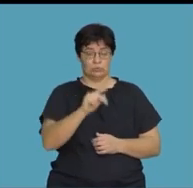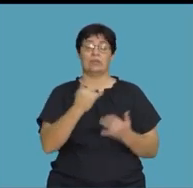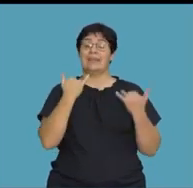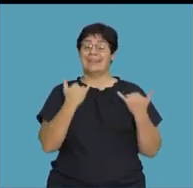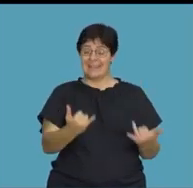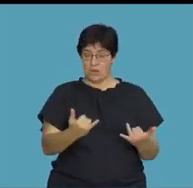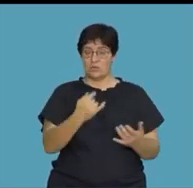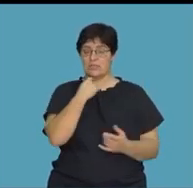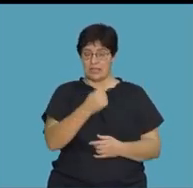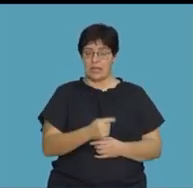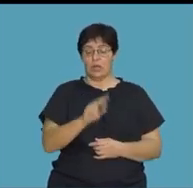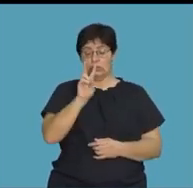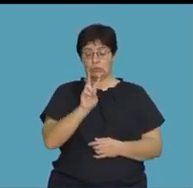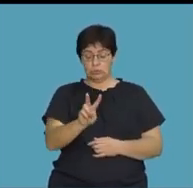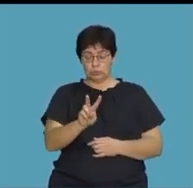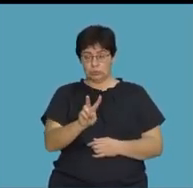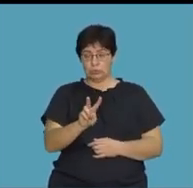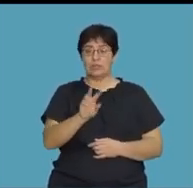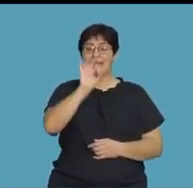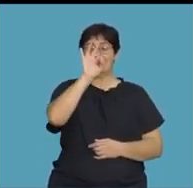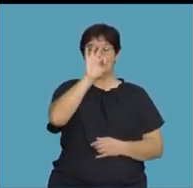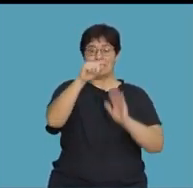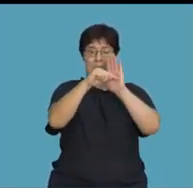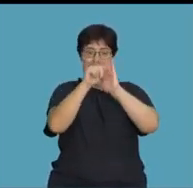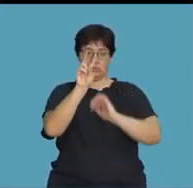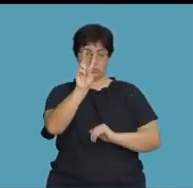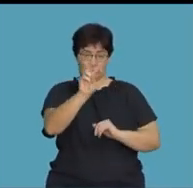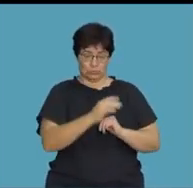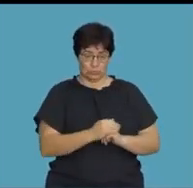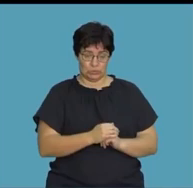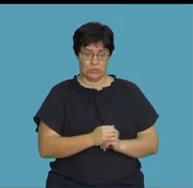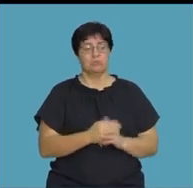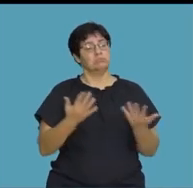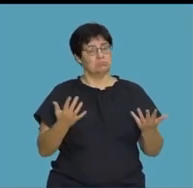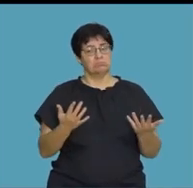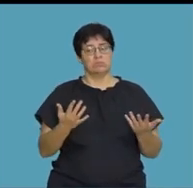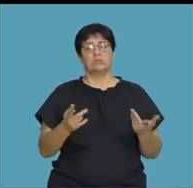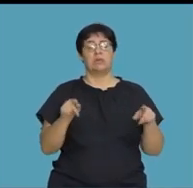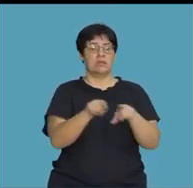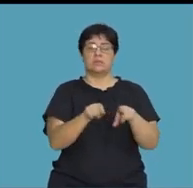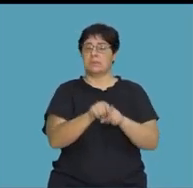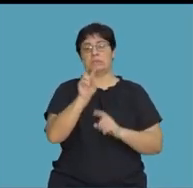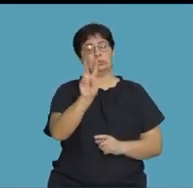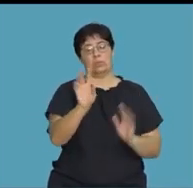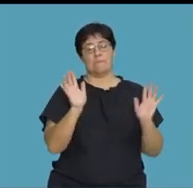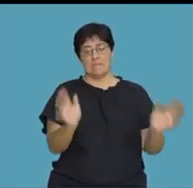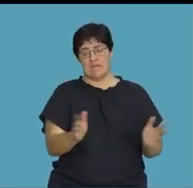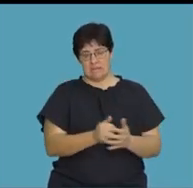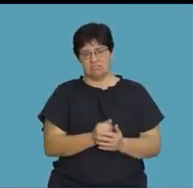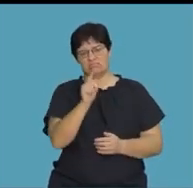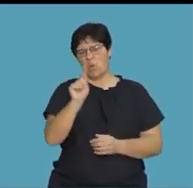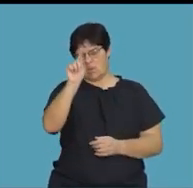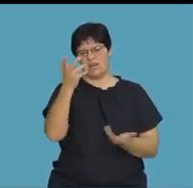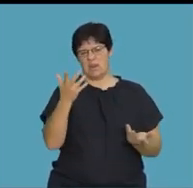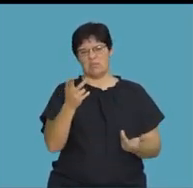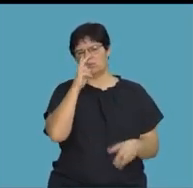here I will then need to subtract. So it becomes 3 minus 2, which is just equals to 2 to the